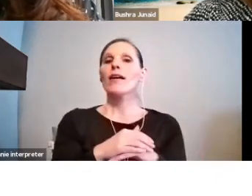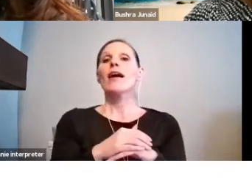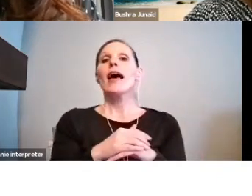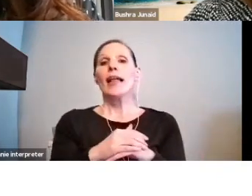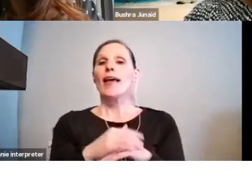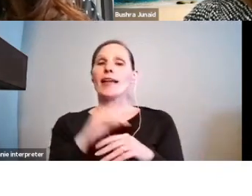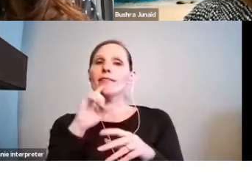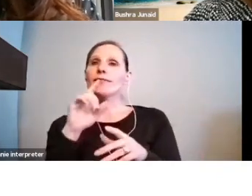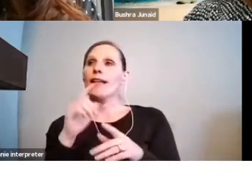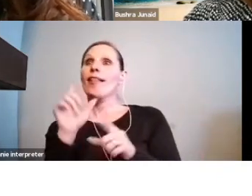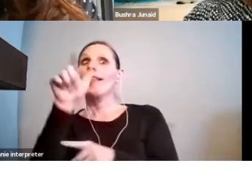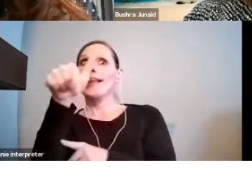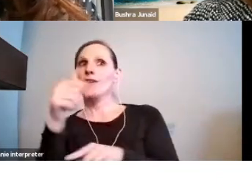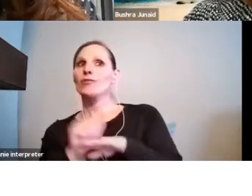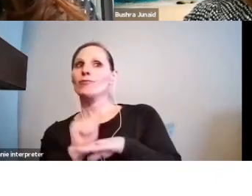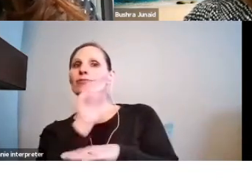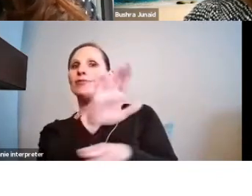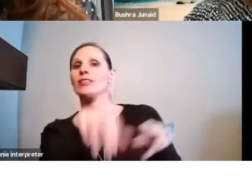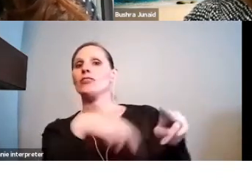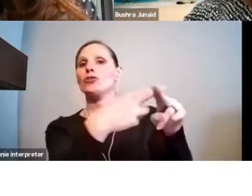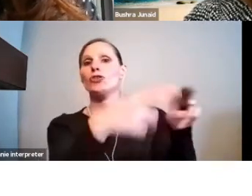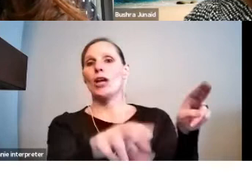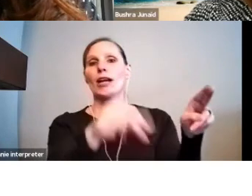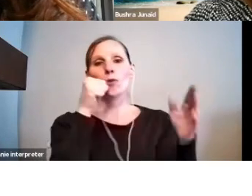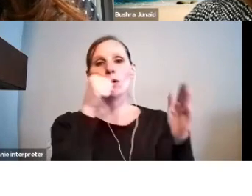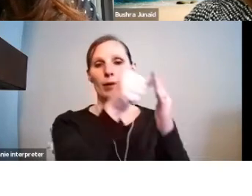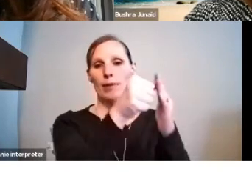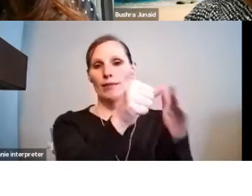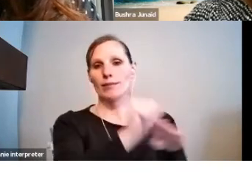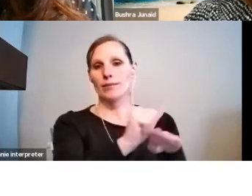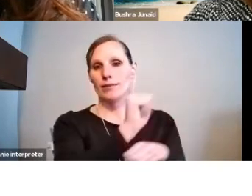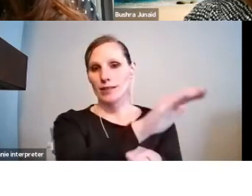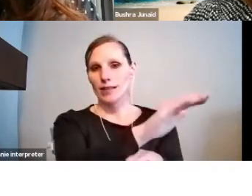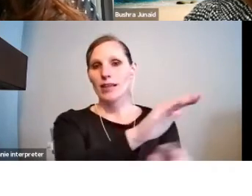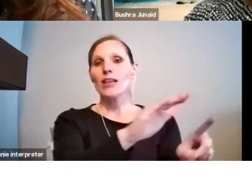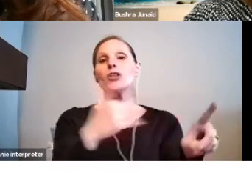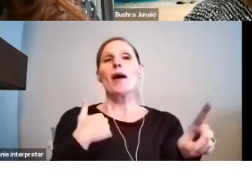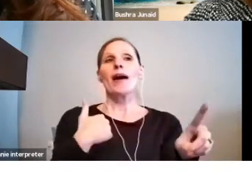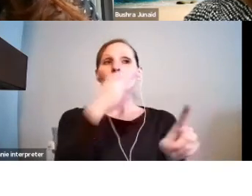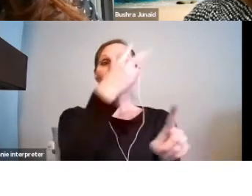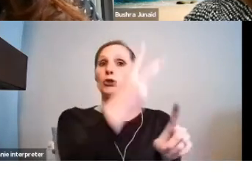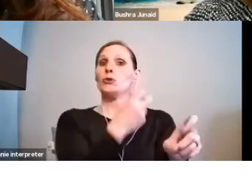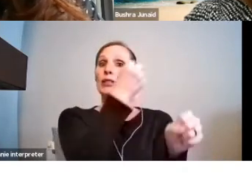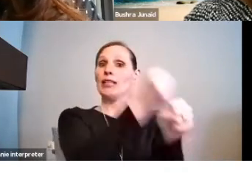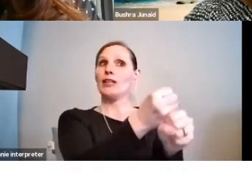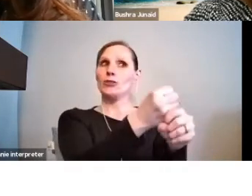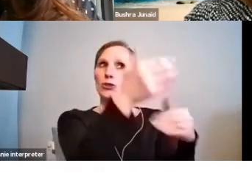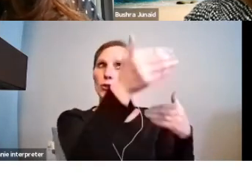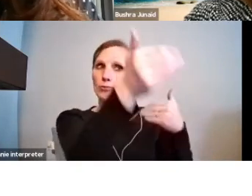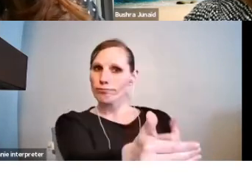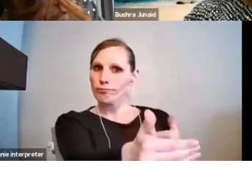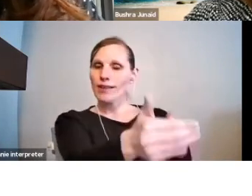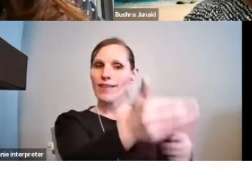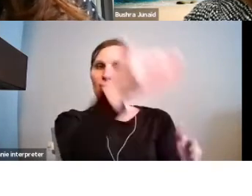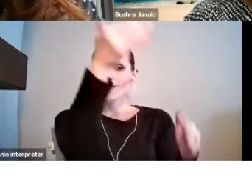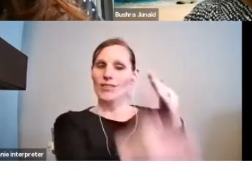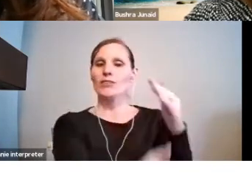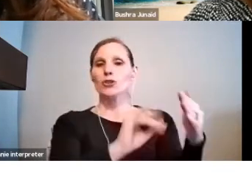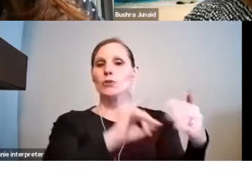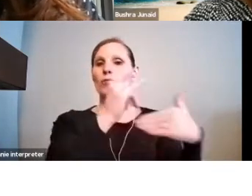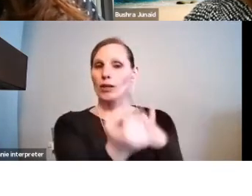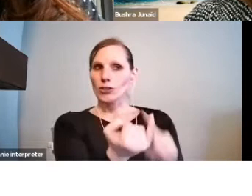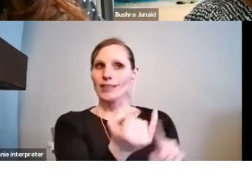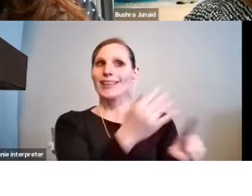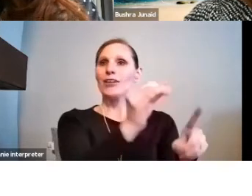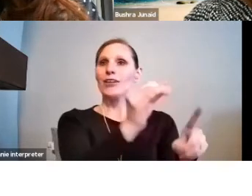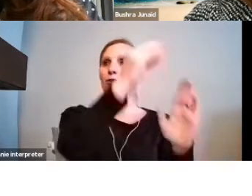mailed to you. Recipients will have up to two years to complete your project and submit a final report about how you